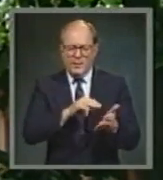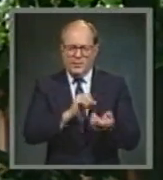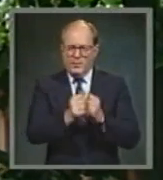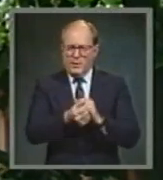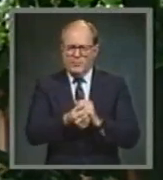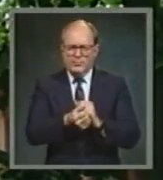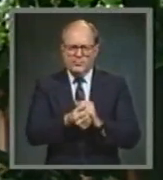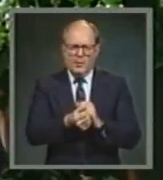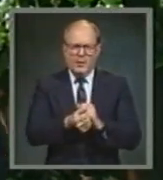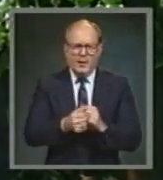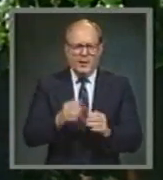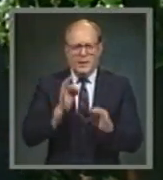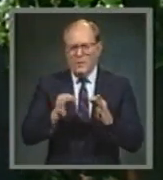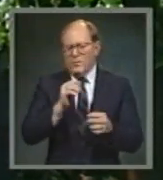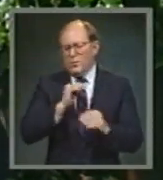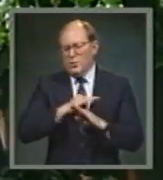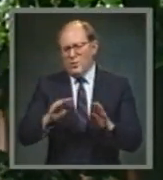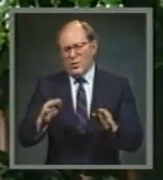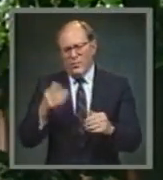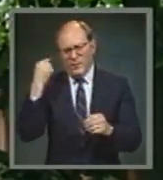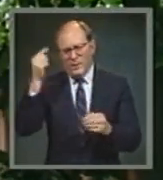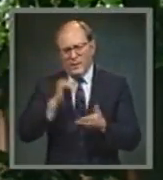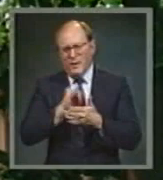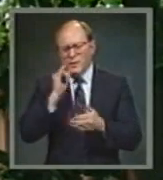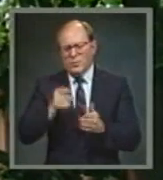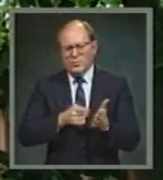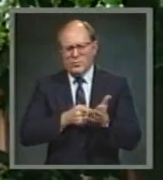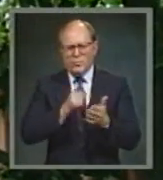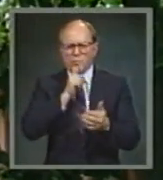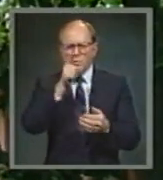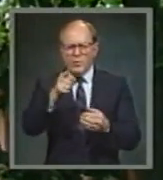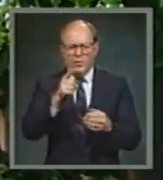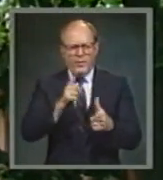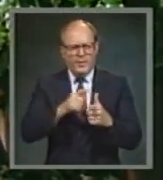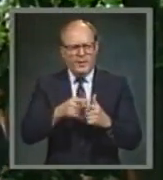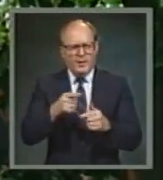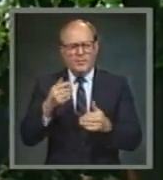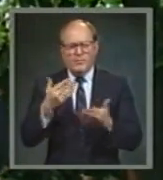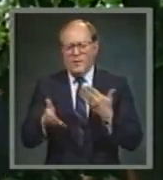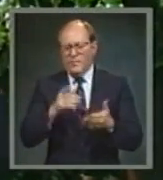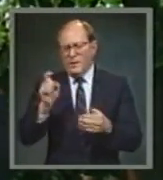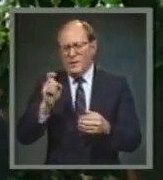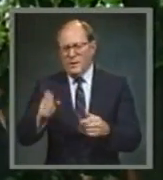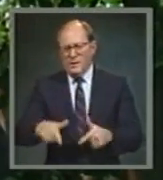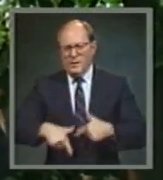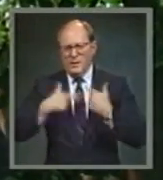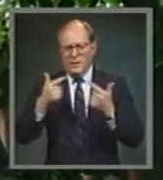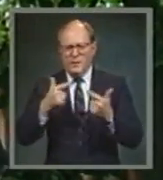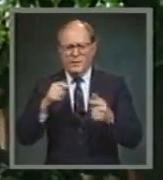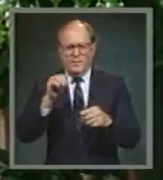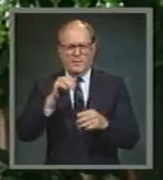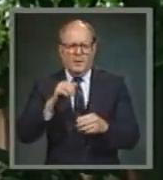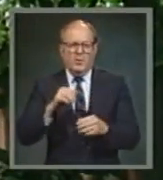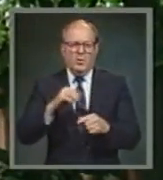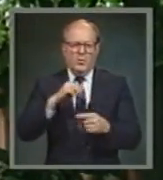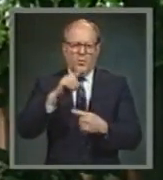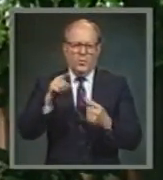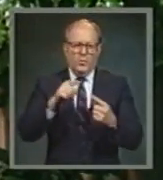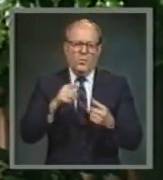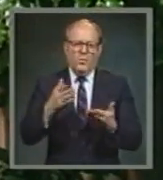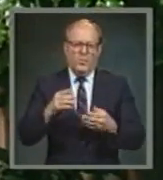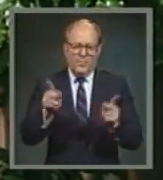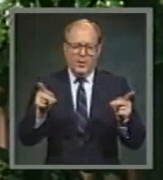If you don't think that's true, you need to live a decade or two in a society where Christ and the Bible have not been taught